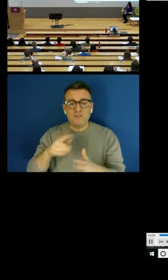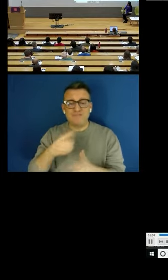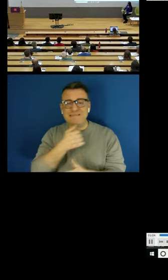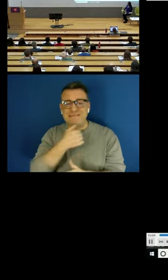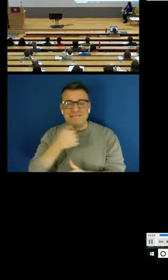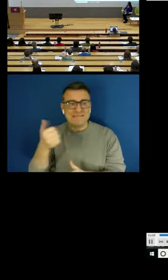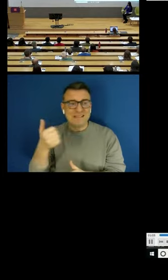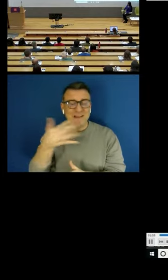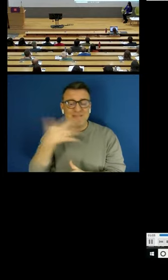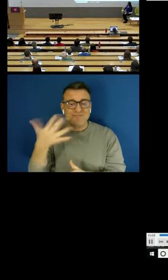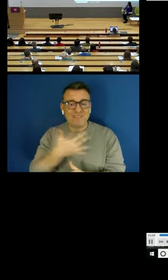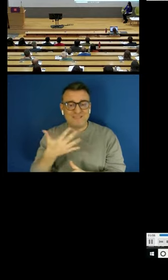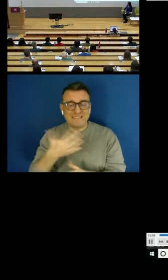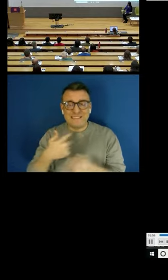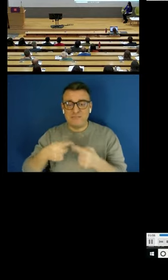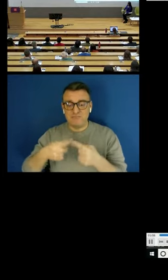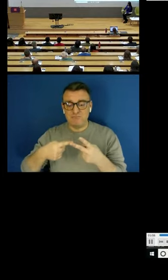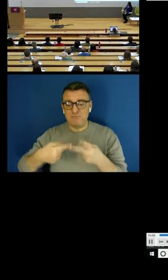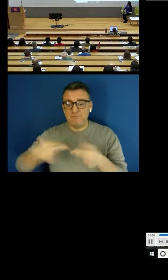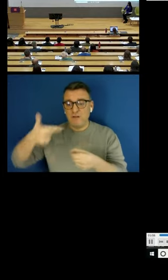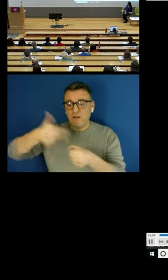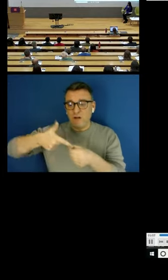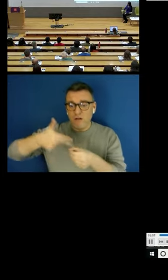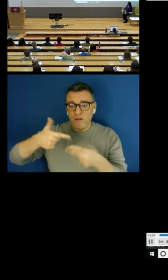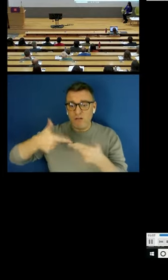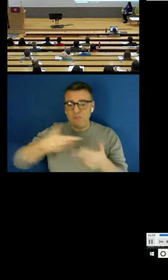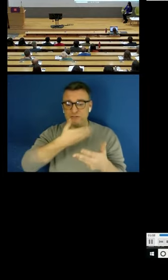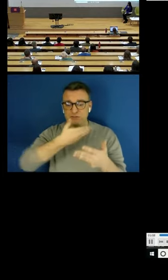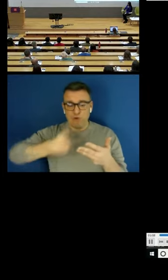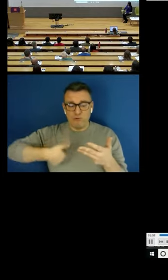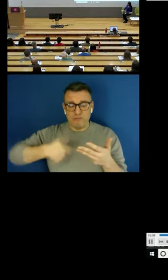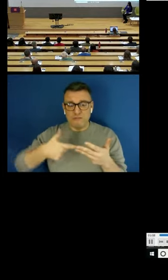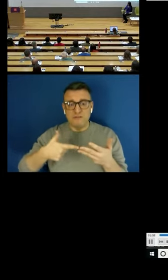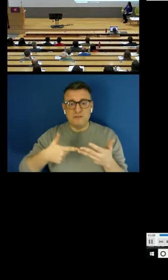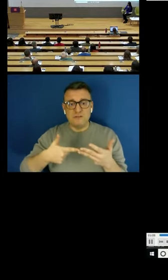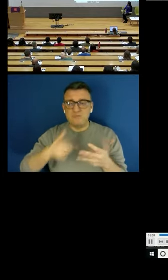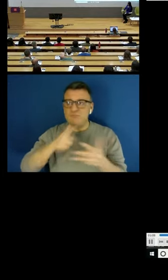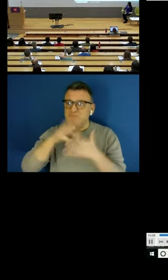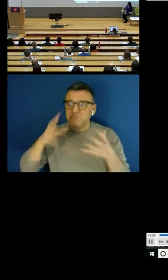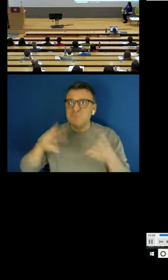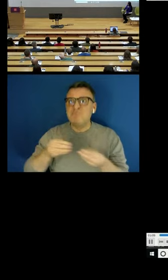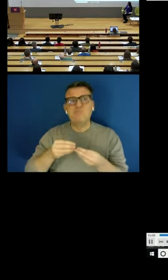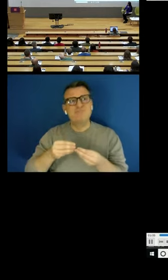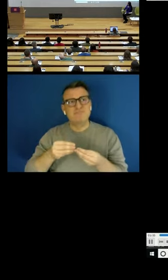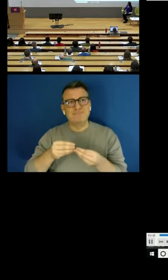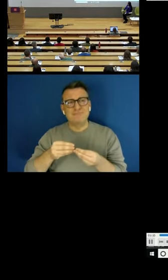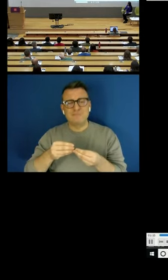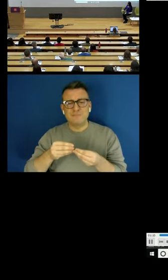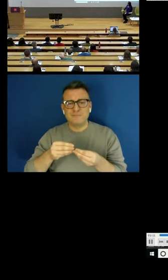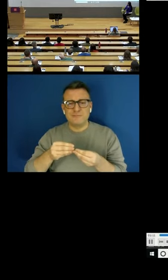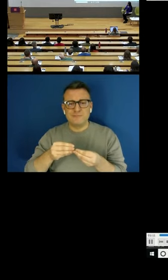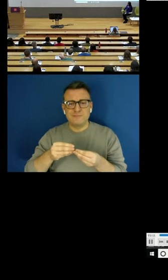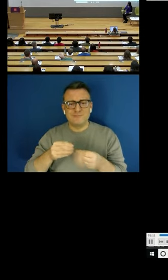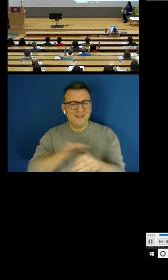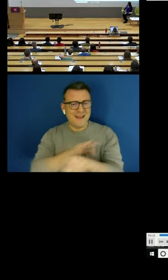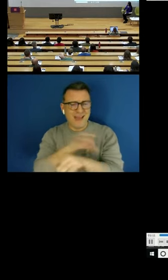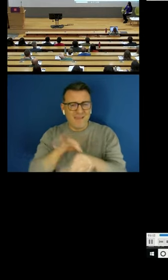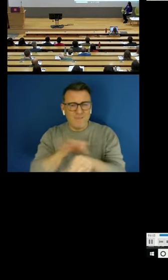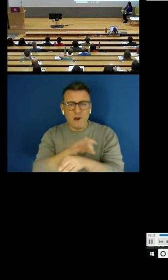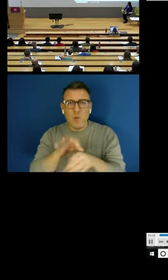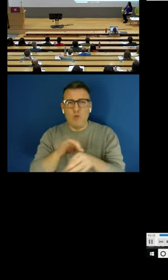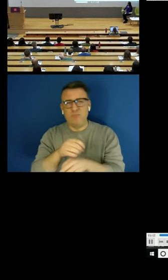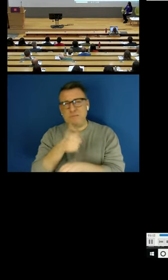and the insurance which adds up to roughly seven to eight pounds an hour to